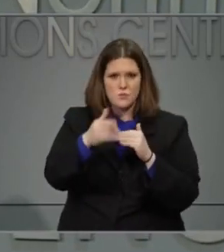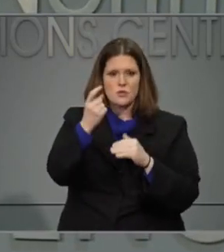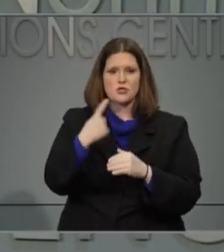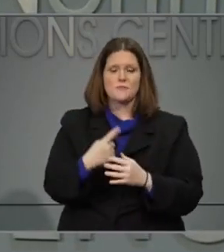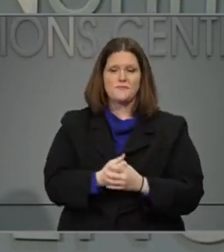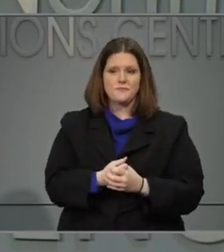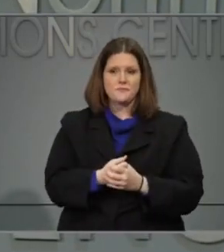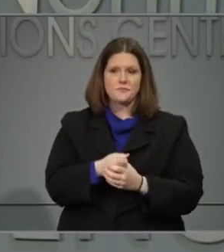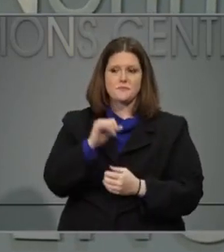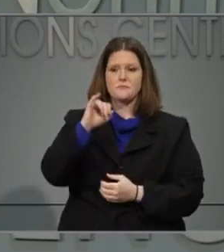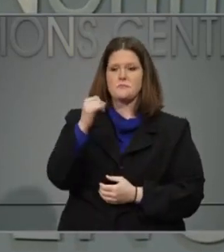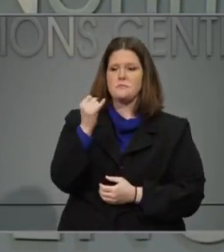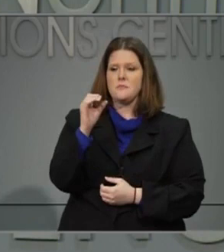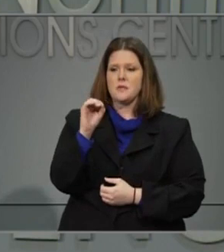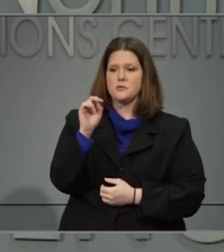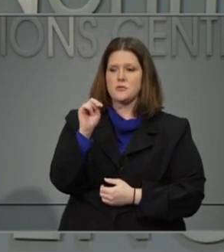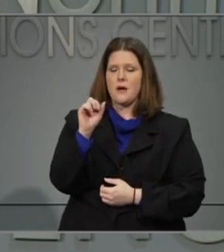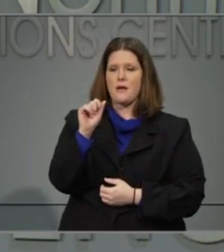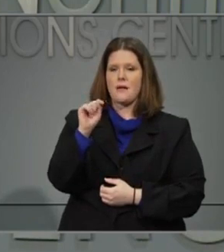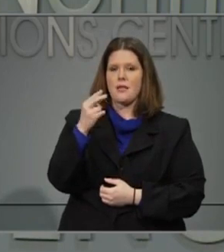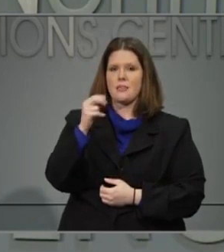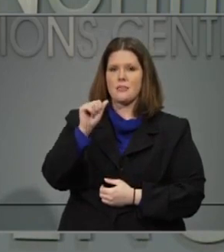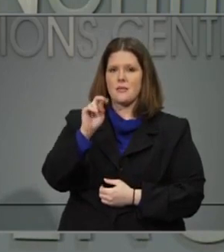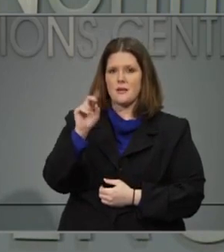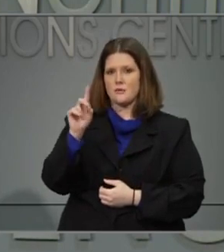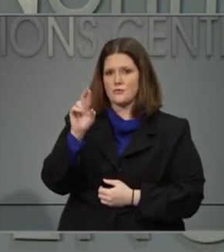Jonathan Drew, Associated Press.